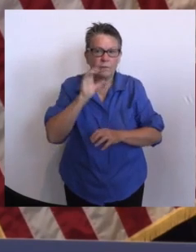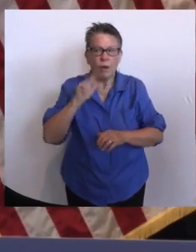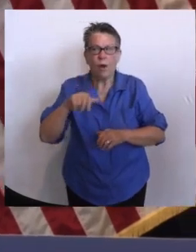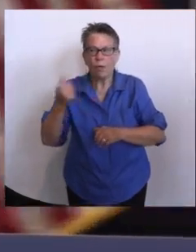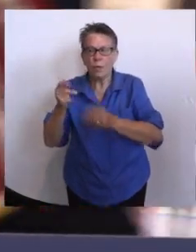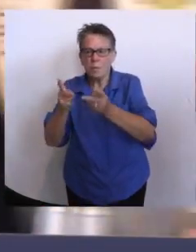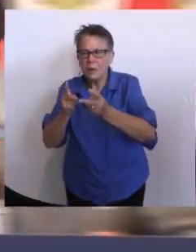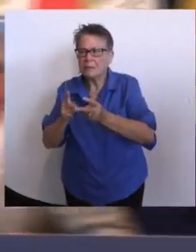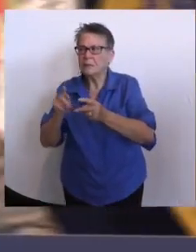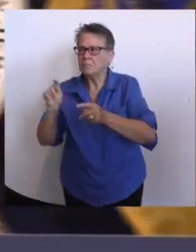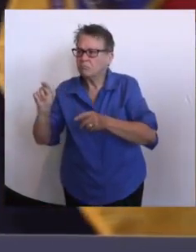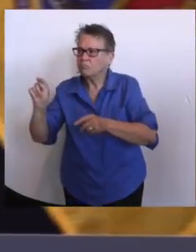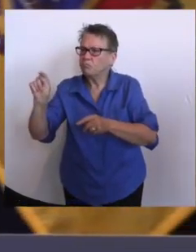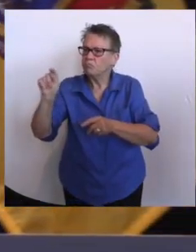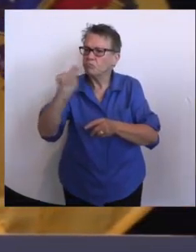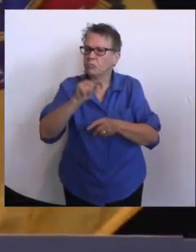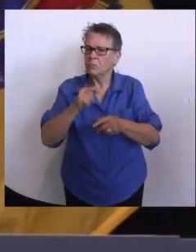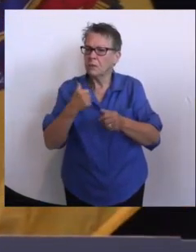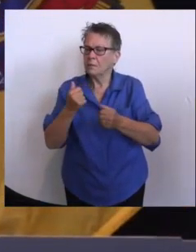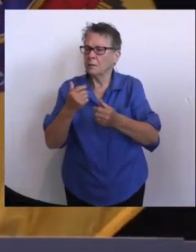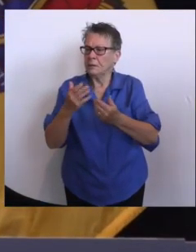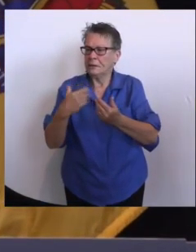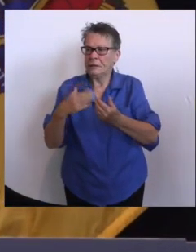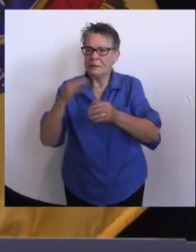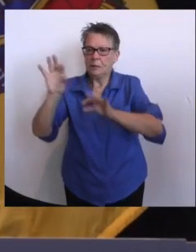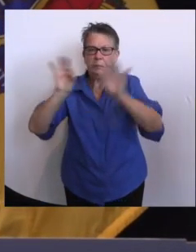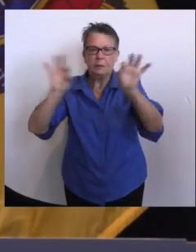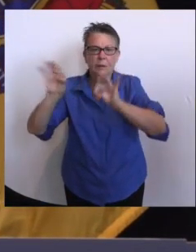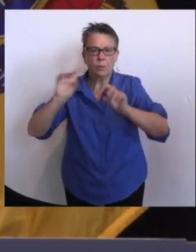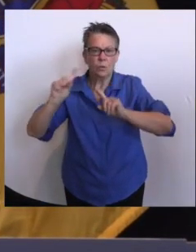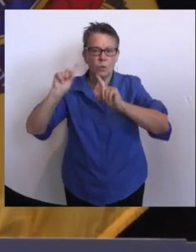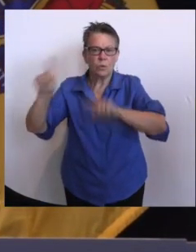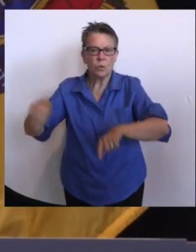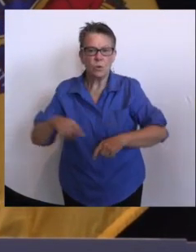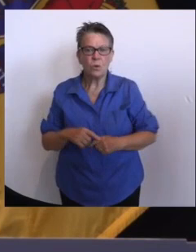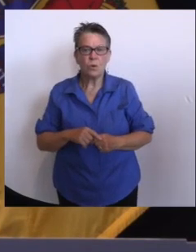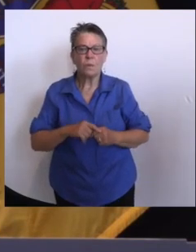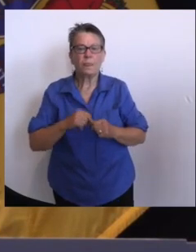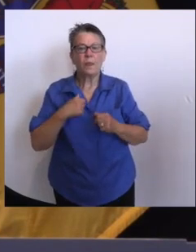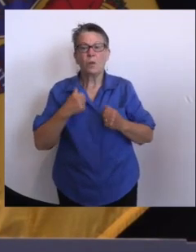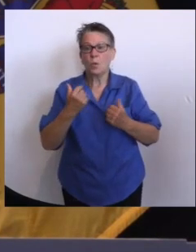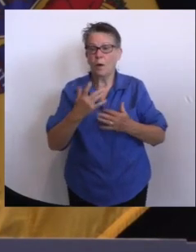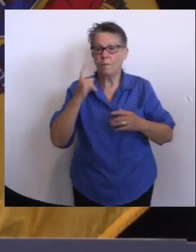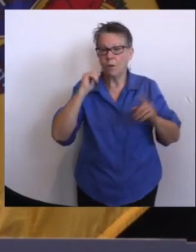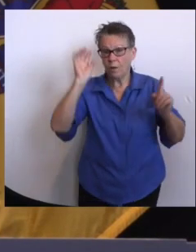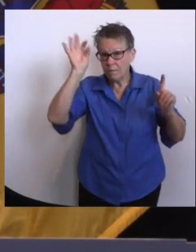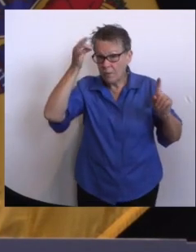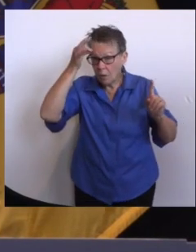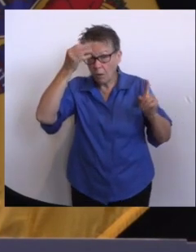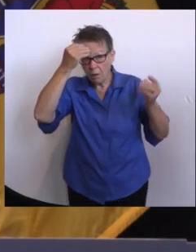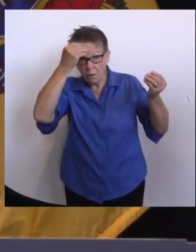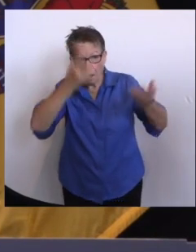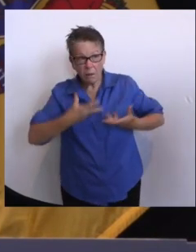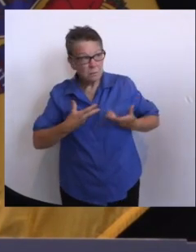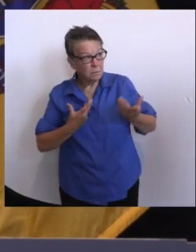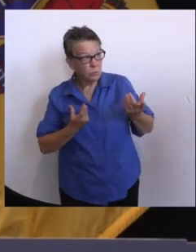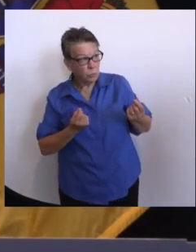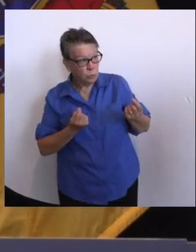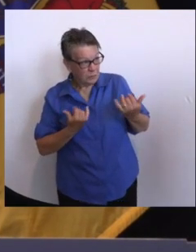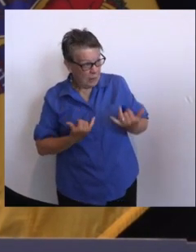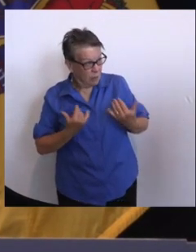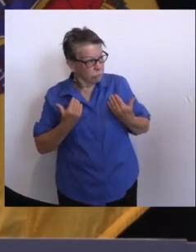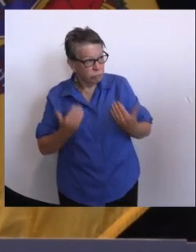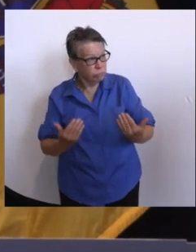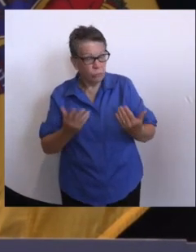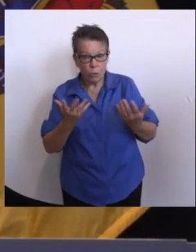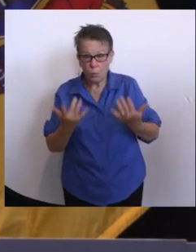Again, the sooner we've got guidance from the feds, clearly the better. But we are determined to be ready to go. Pat, you want to clarify one thing